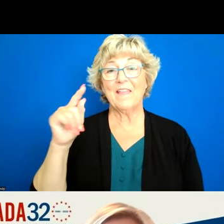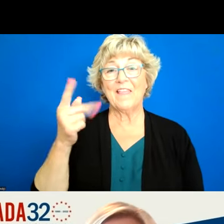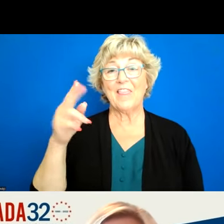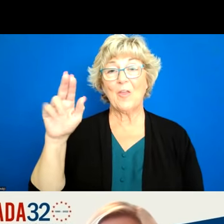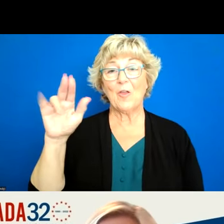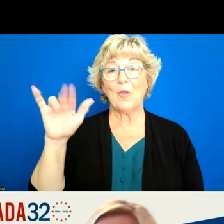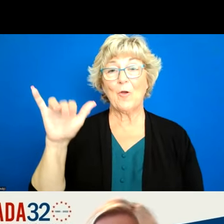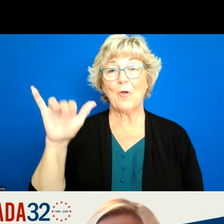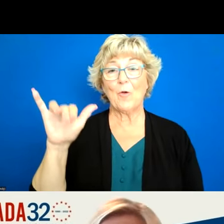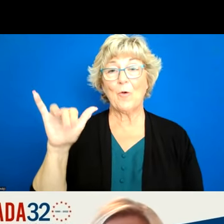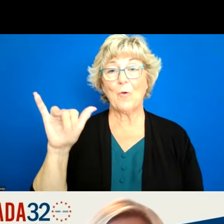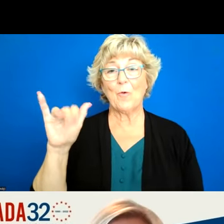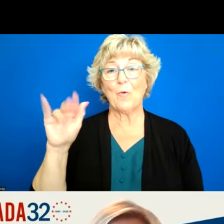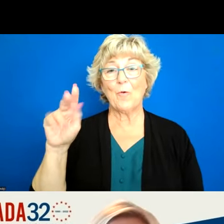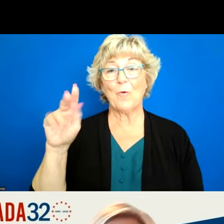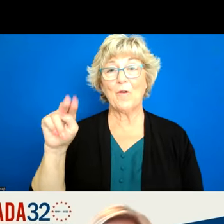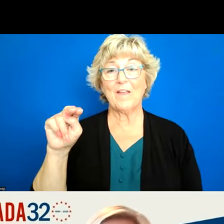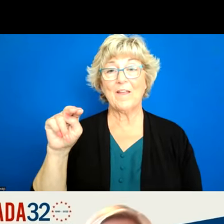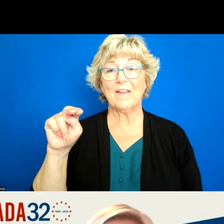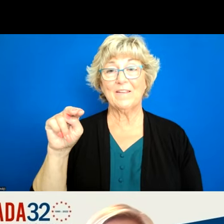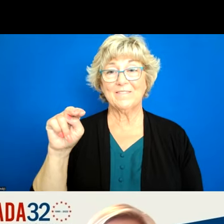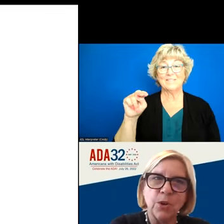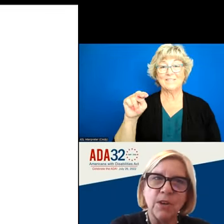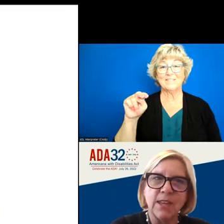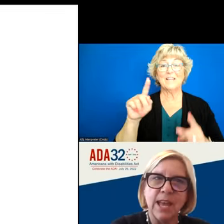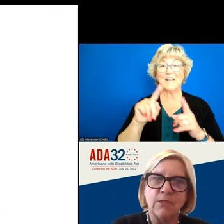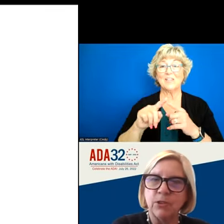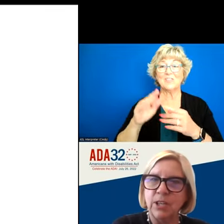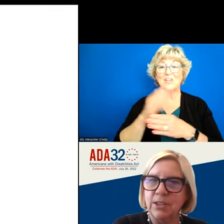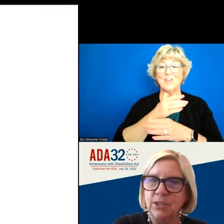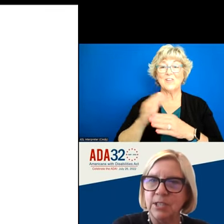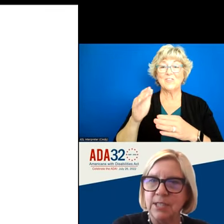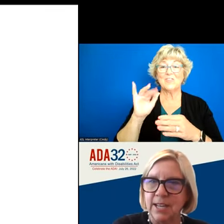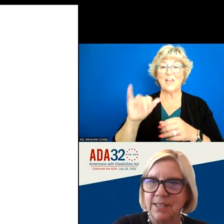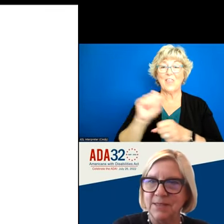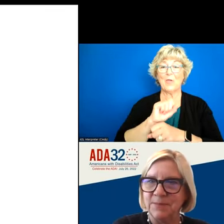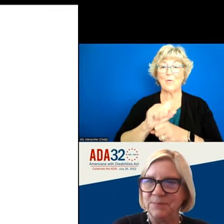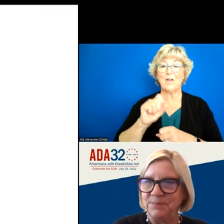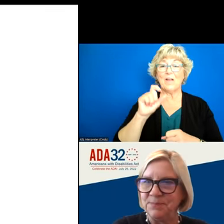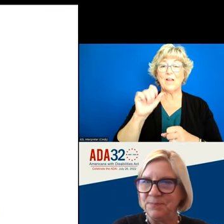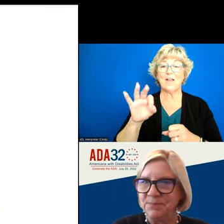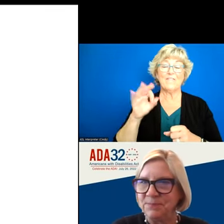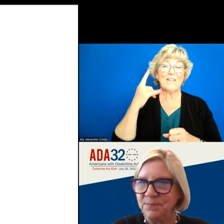joining us um as a member but also to to share the work of the california elder index